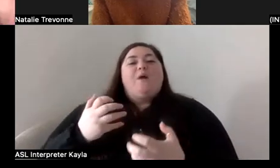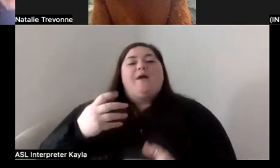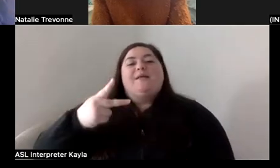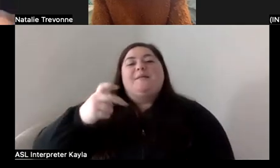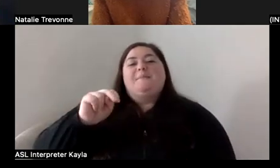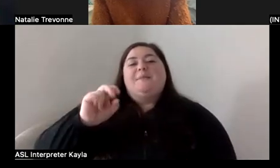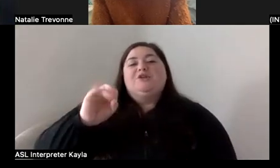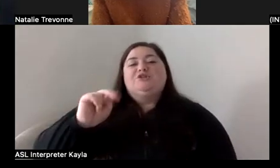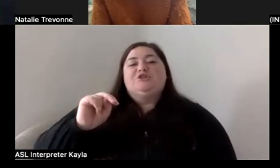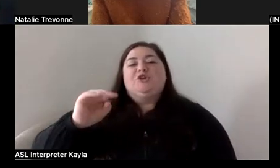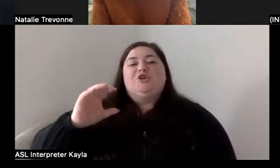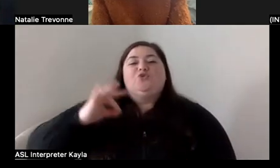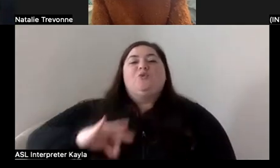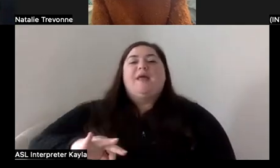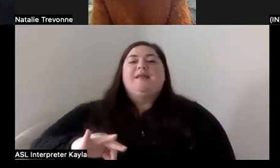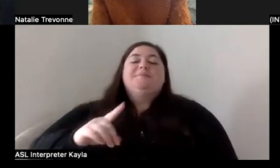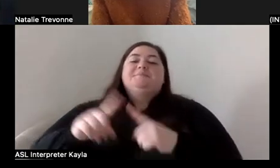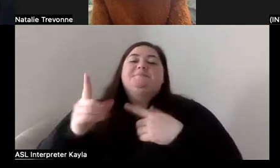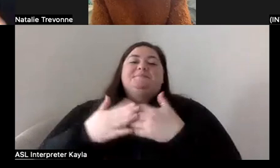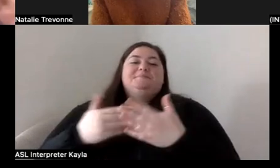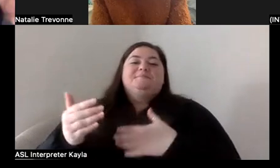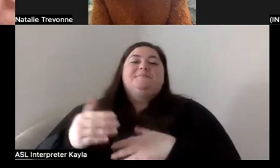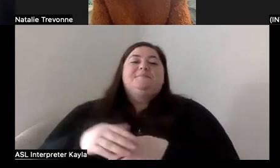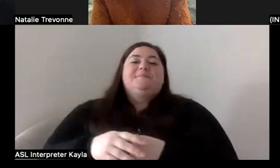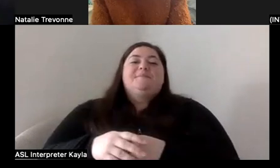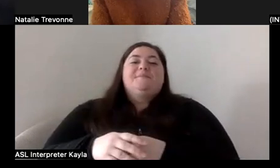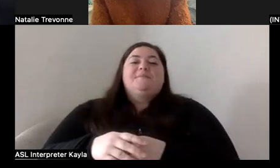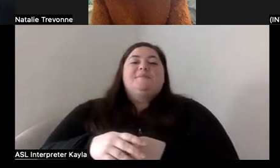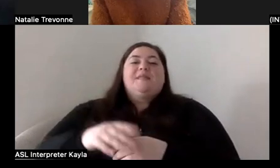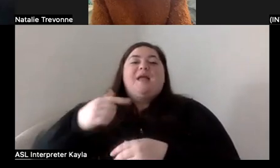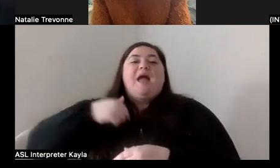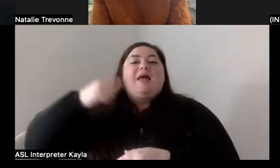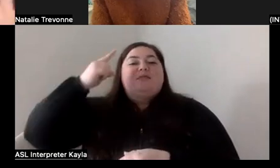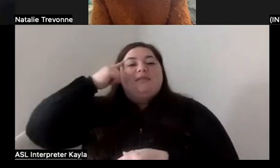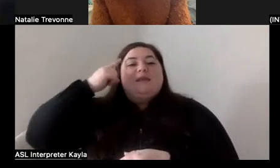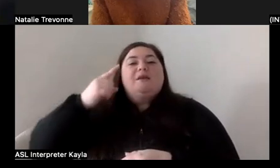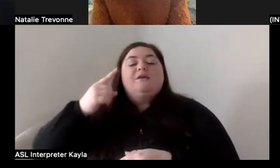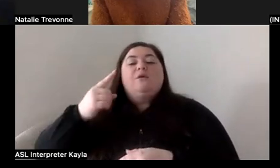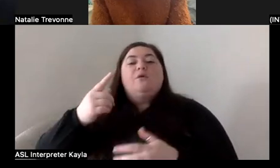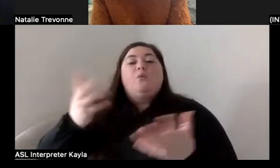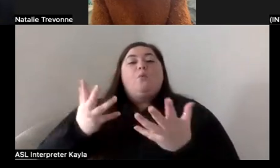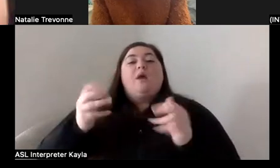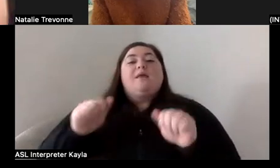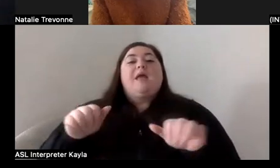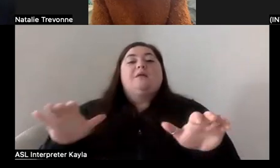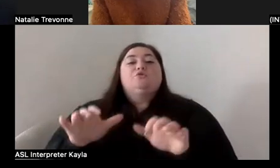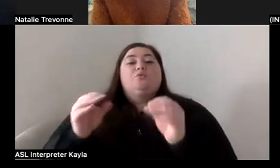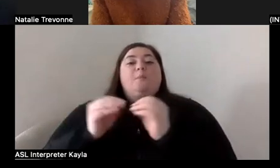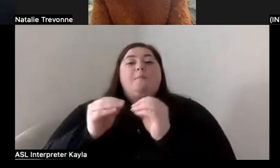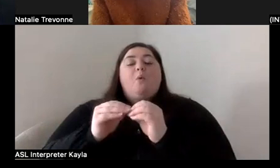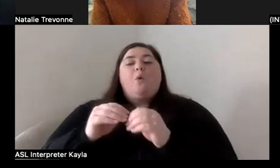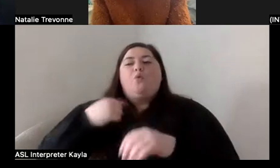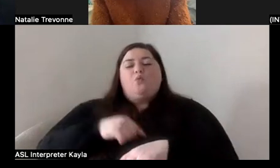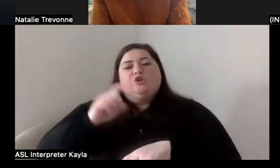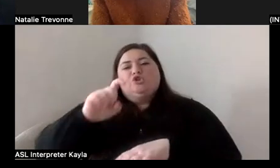Uh, that's what you get inside. Anyways, inside baseball. Uh, no, I think, uh, what, what can be done more? It's, it's about amplifying